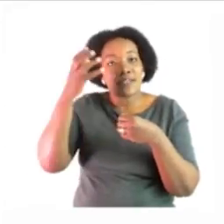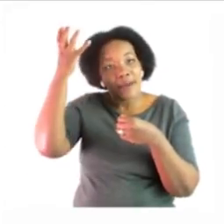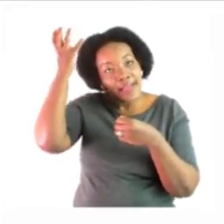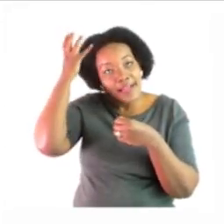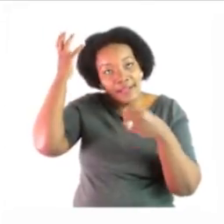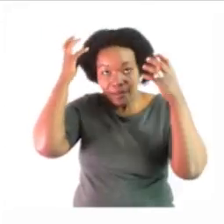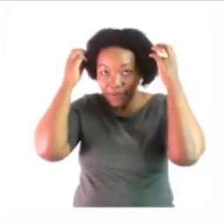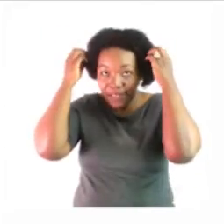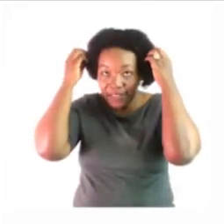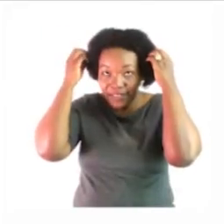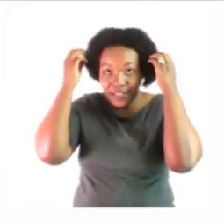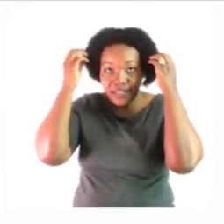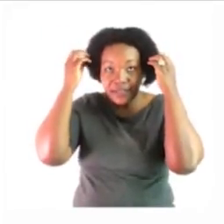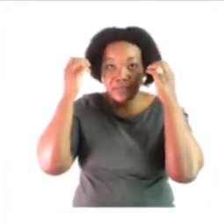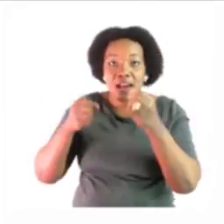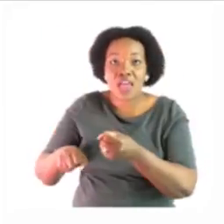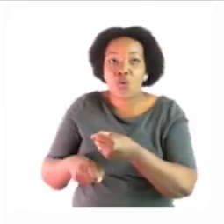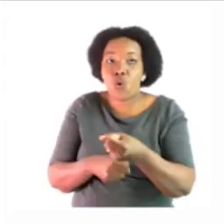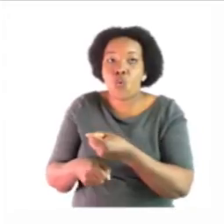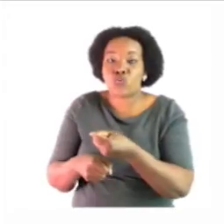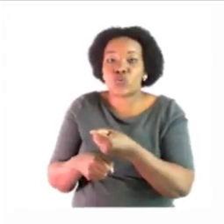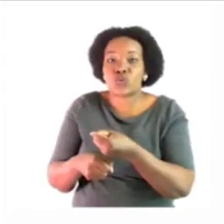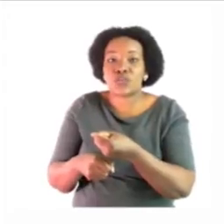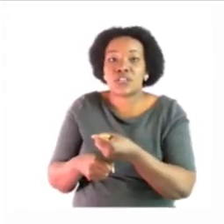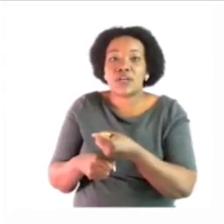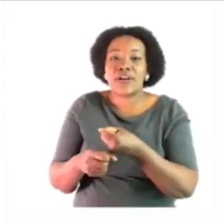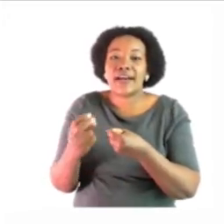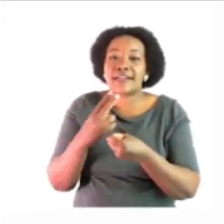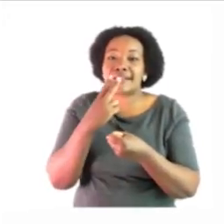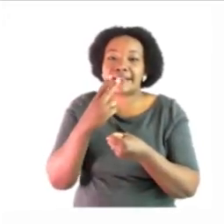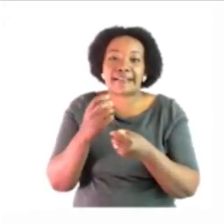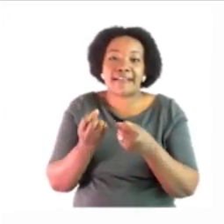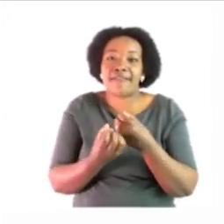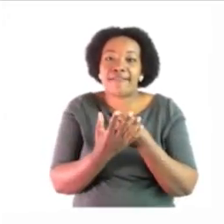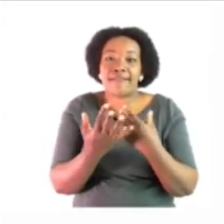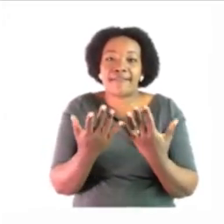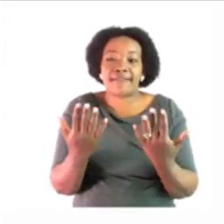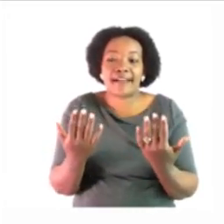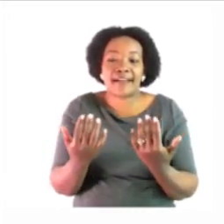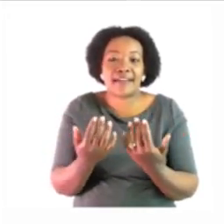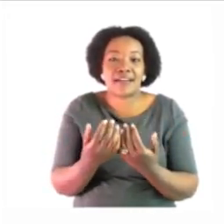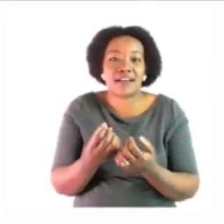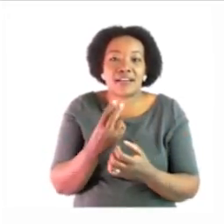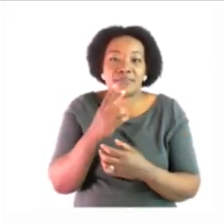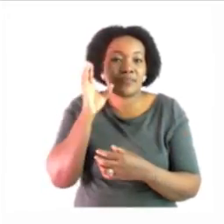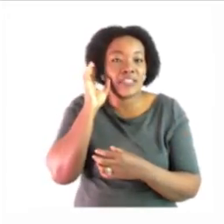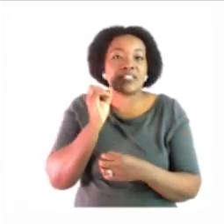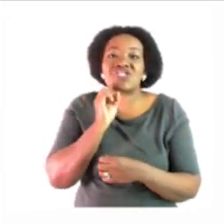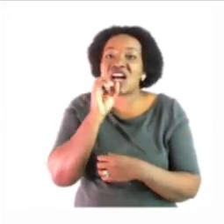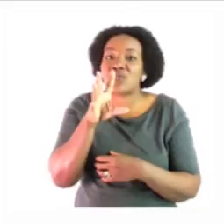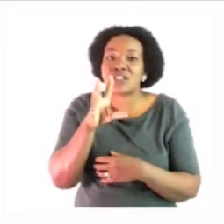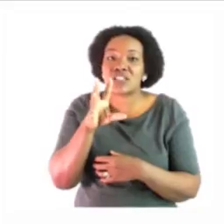my helmet here is my house when i see a fire hear me